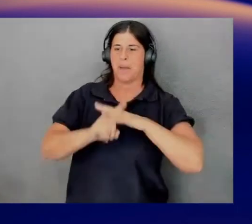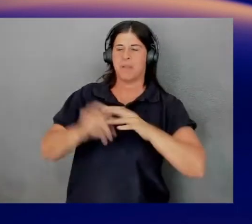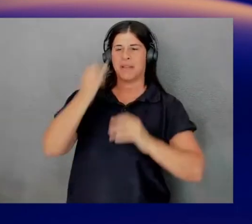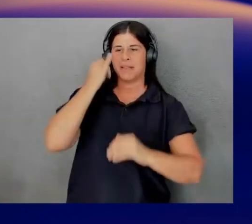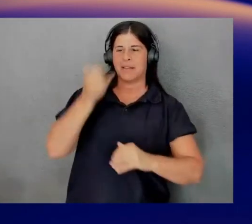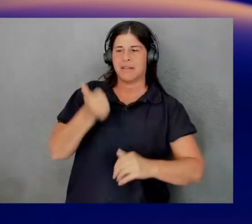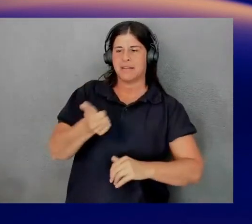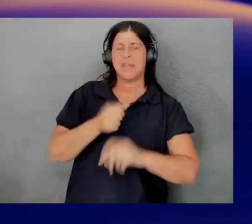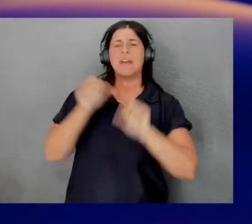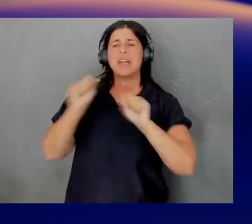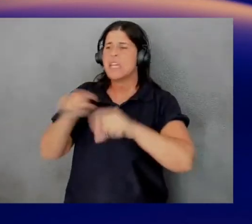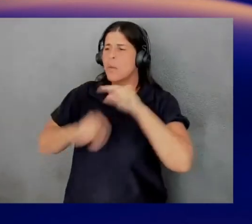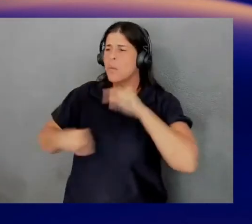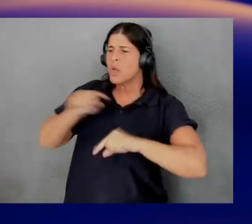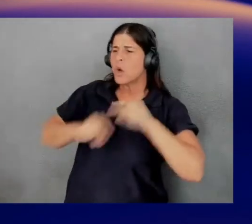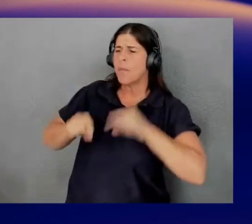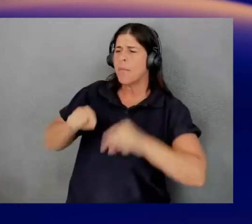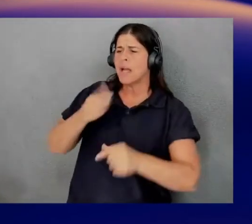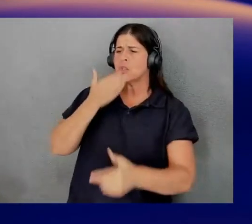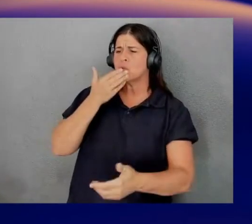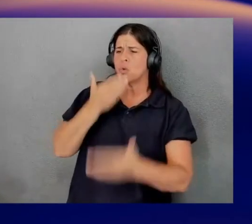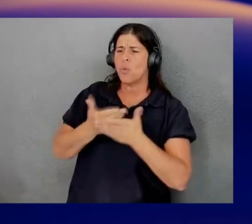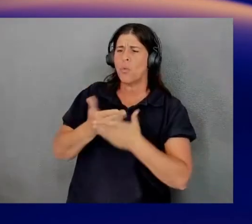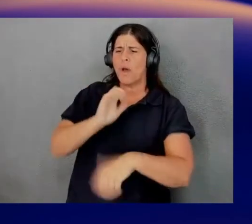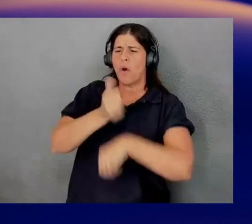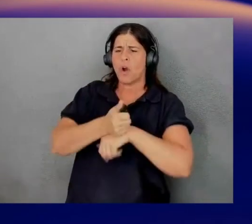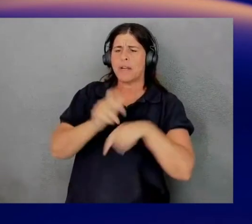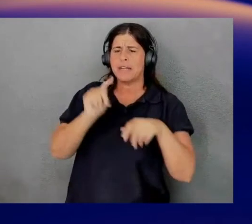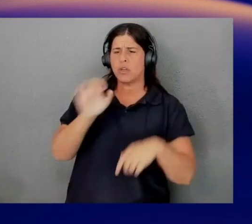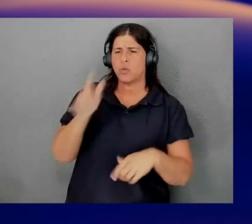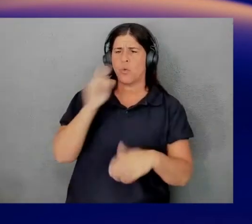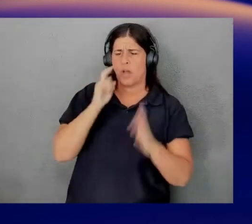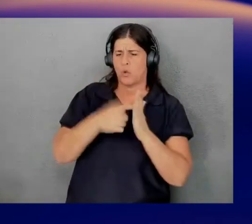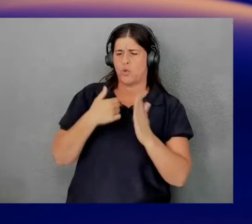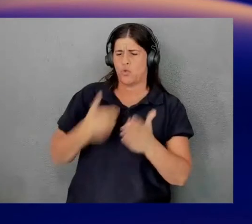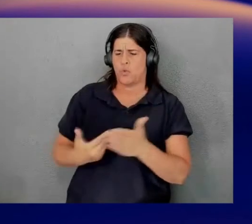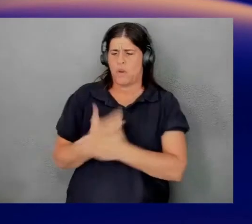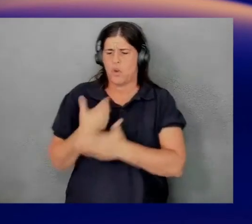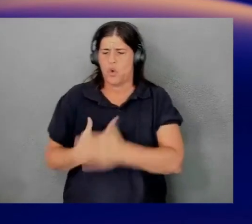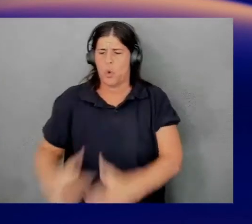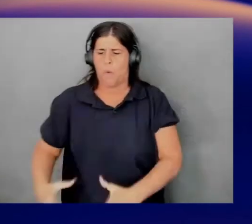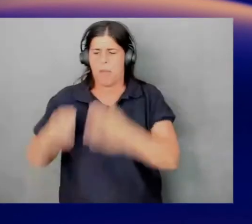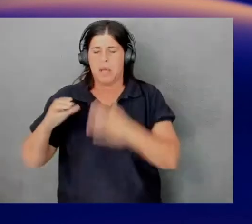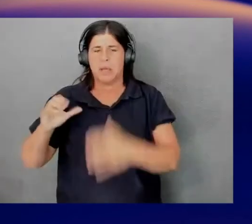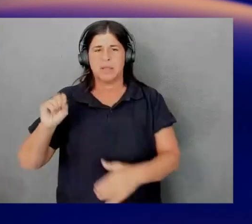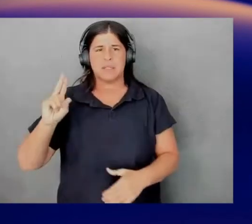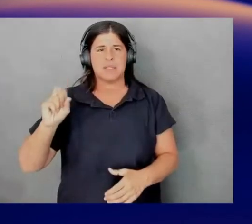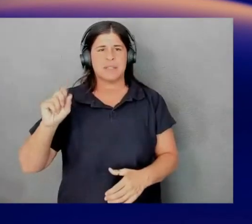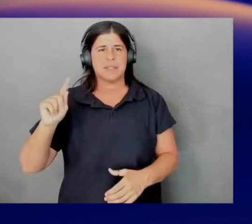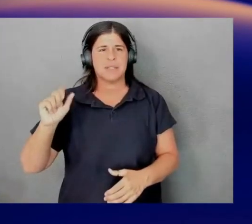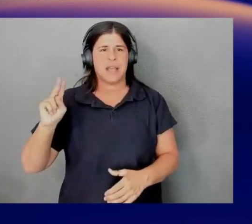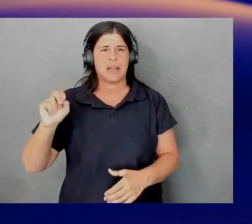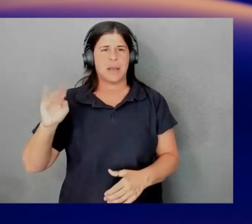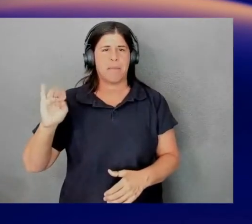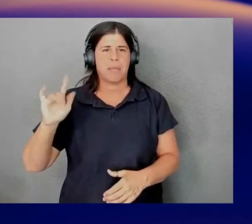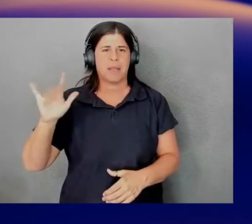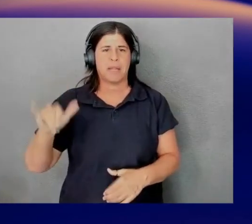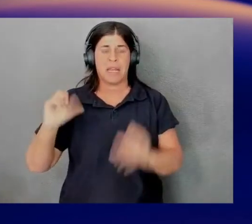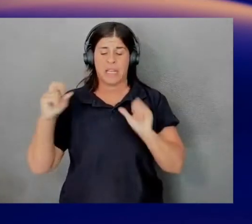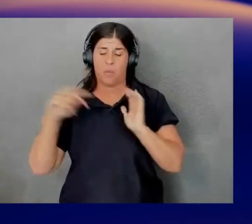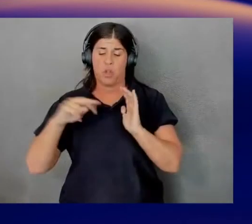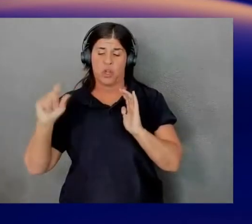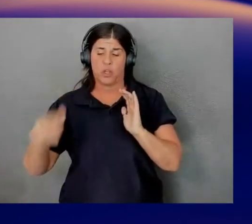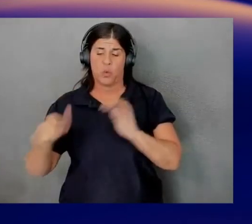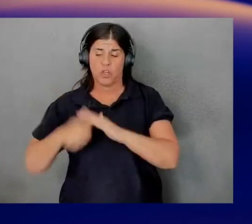we go back to the WellArchitected tool for a moment? Because I noticed you had that new pillar in there, sustainability. Yes. Can we take a quick look at the questions in the sustainability section?